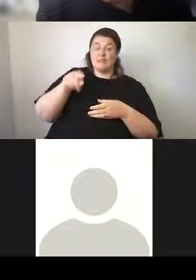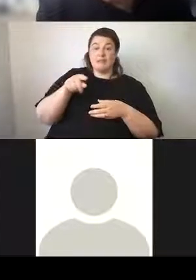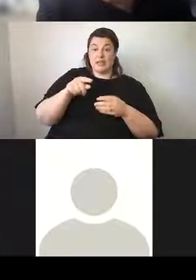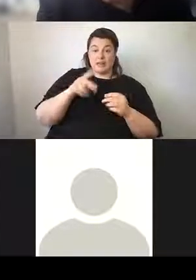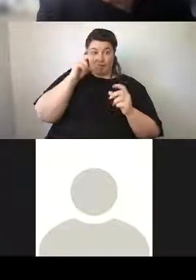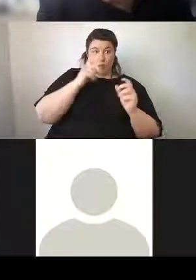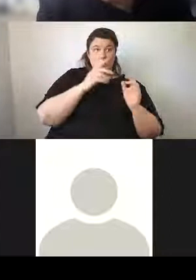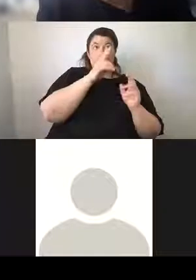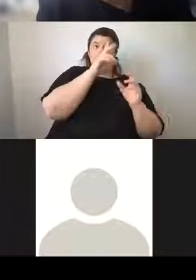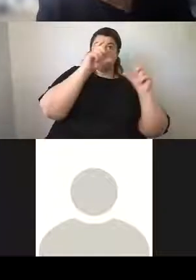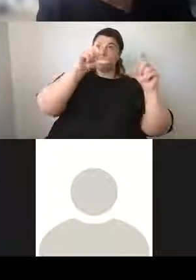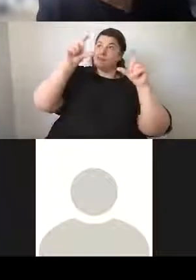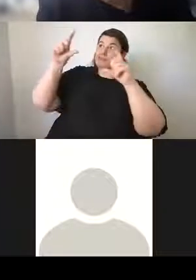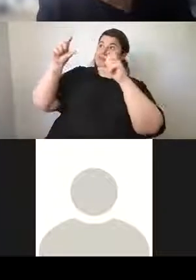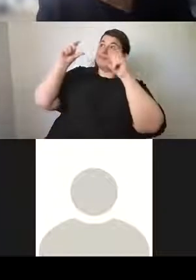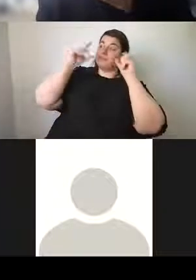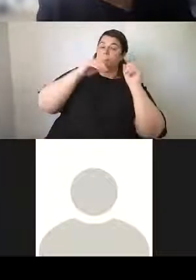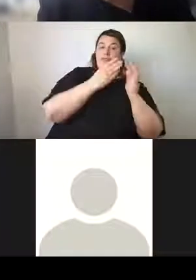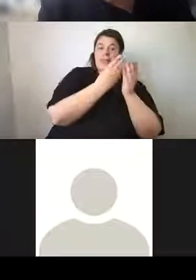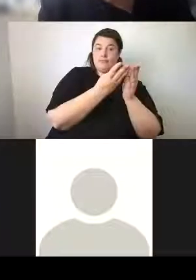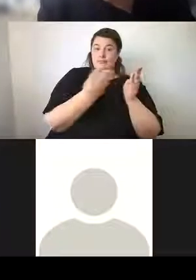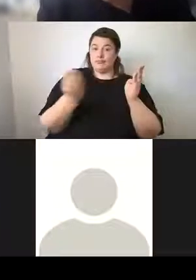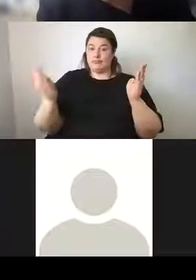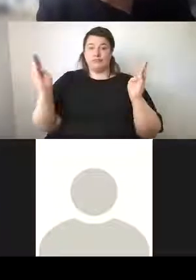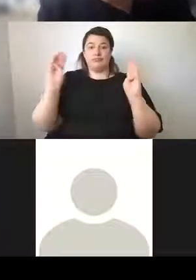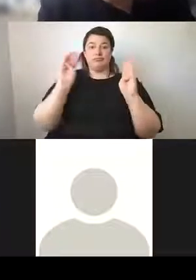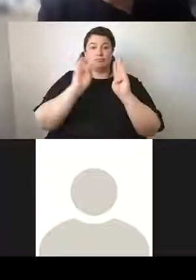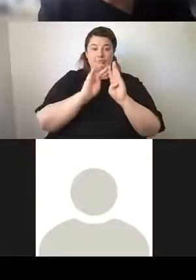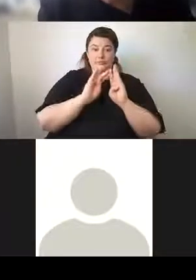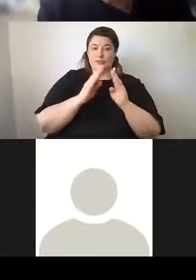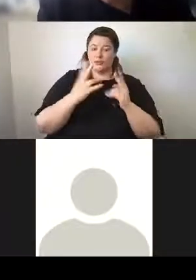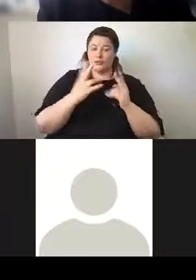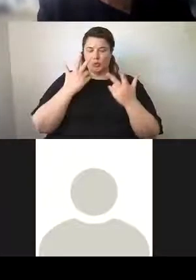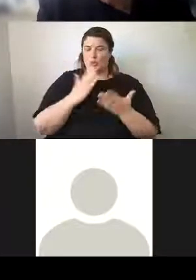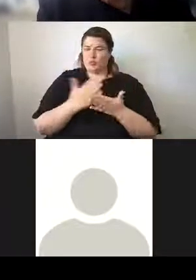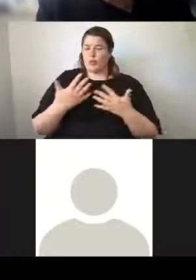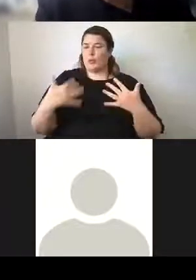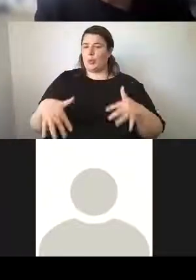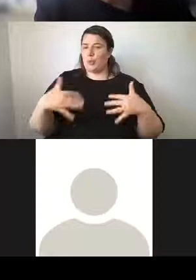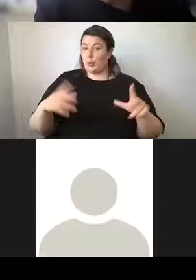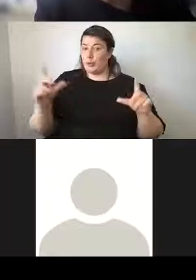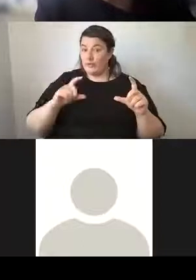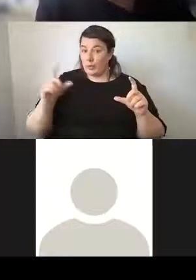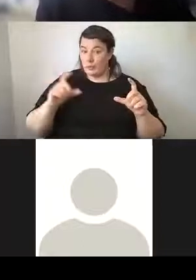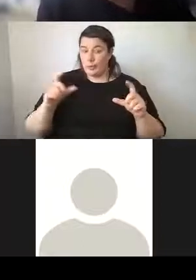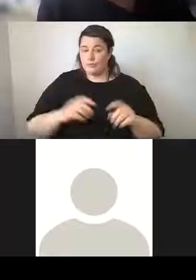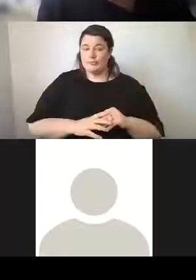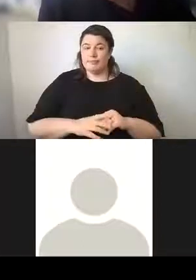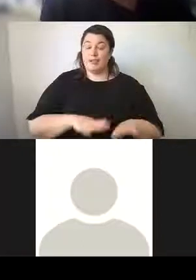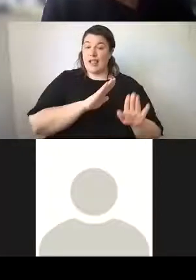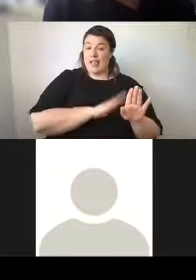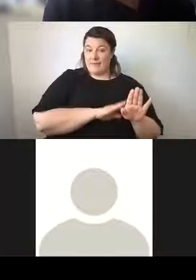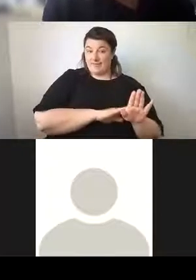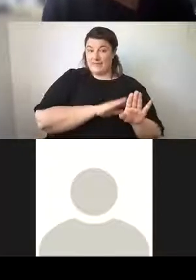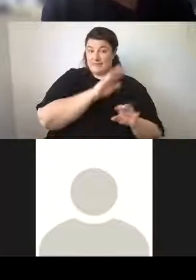degree views inside the building to create some quite artistic photographs. And on the left hand side is